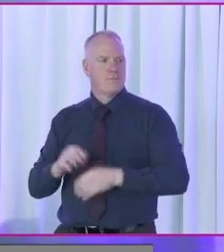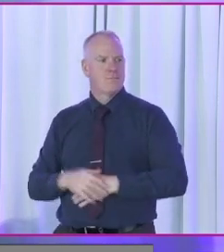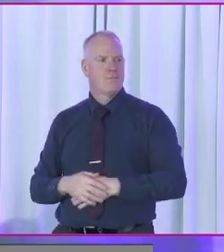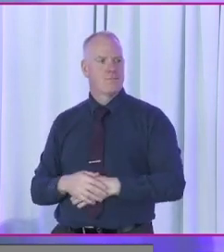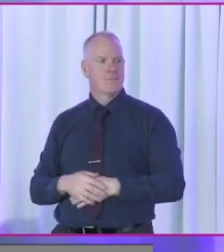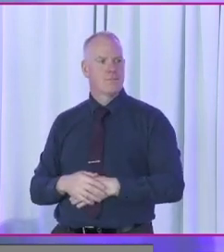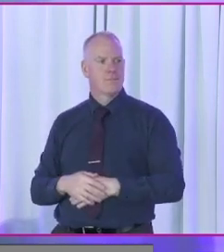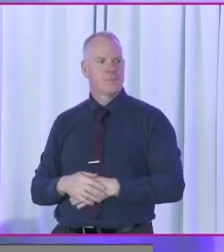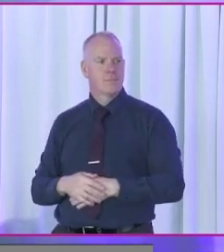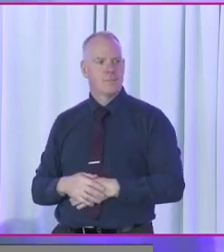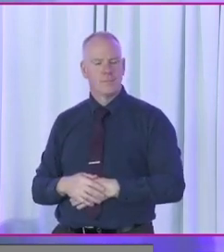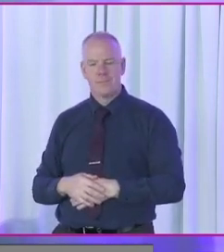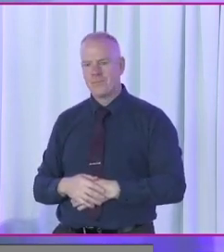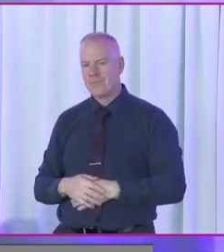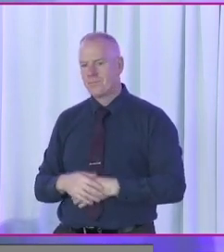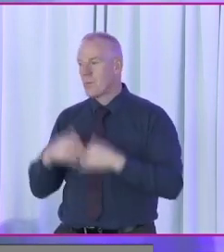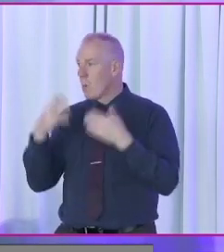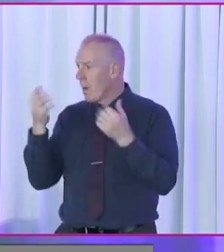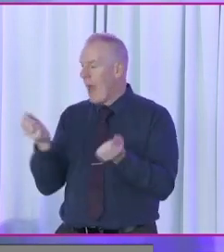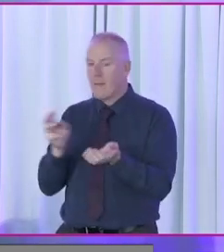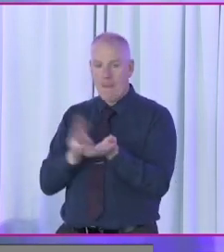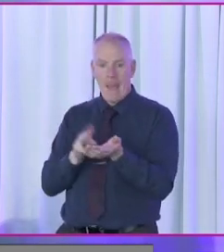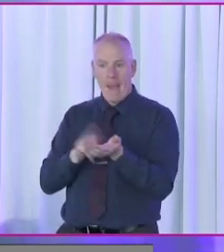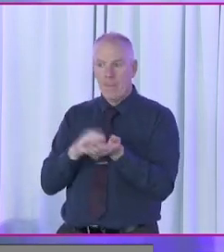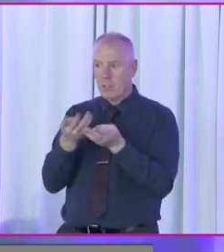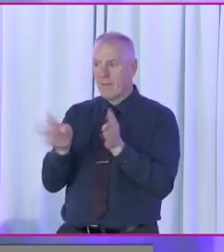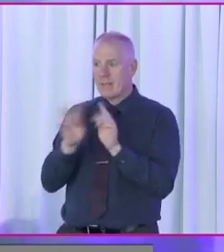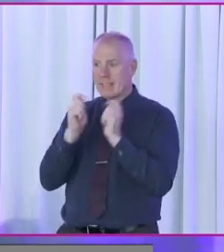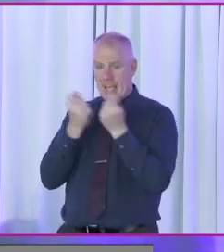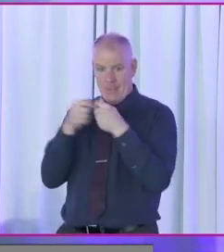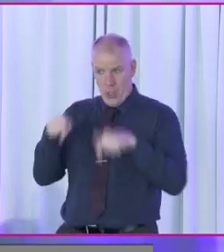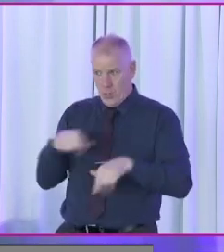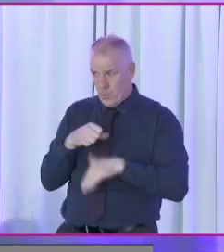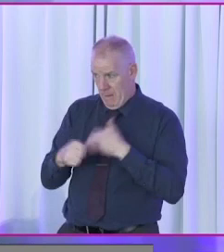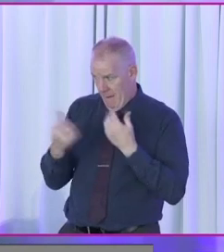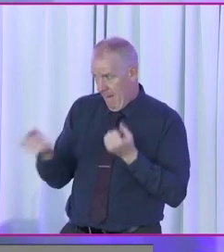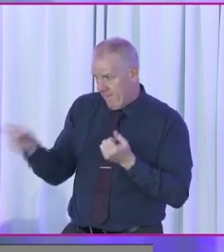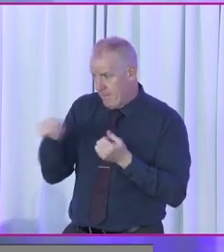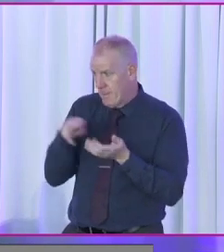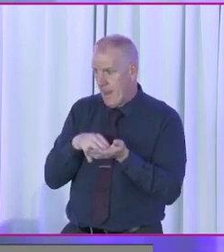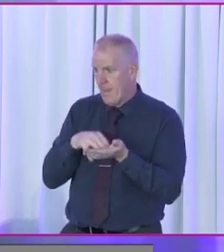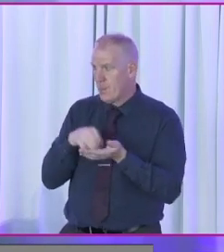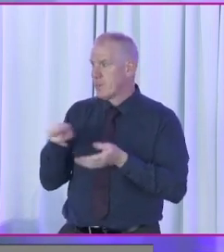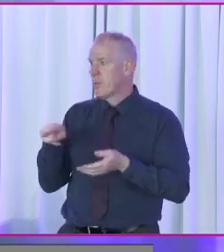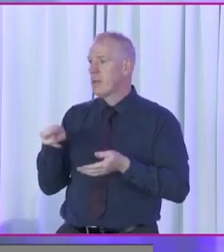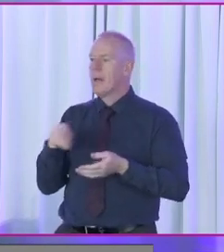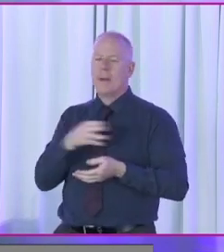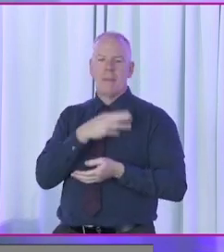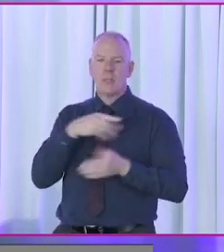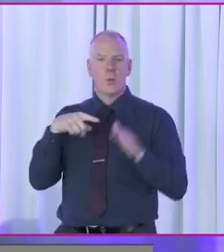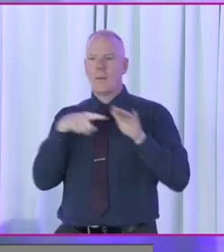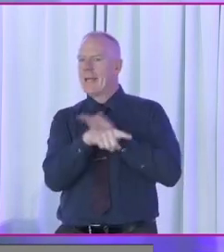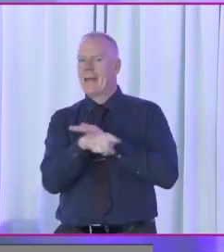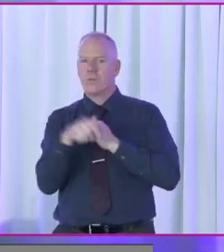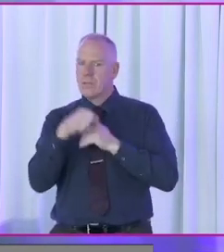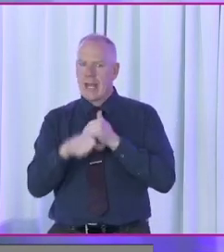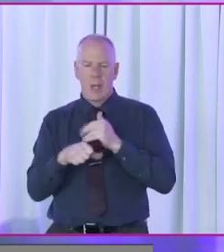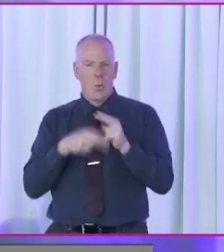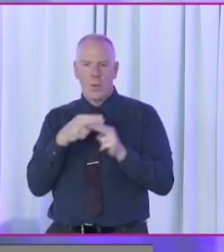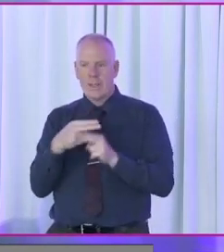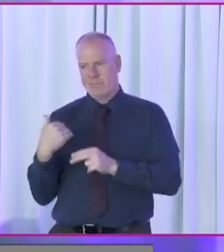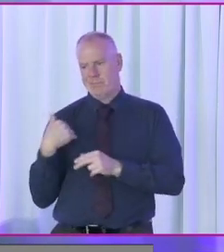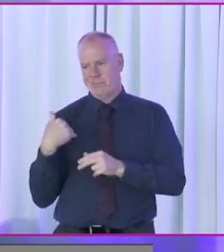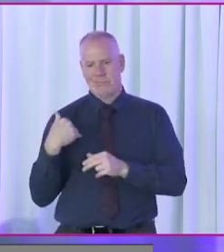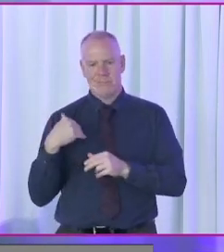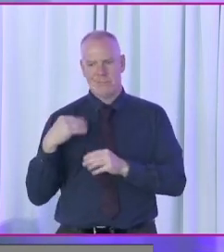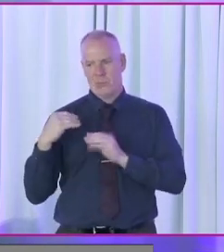say we have some members of the Electoral Commission team here with us today. And please don't leave this room today without